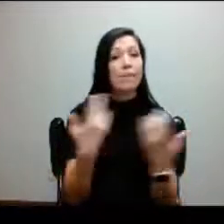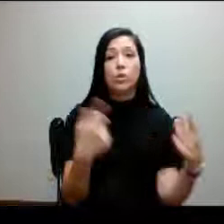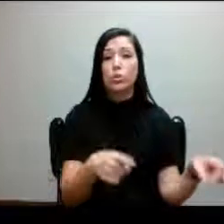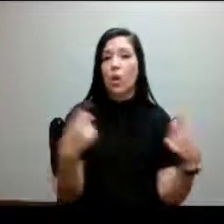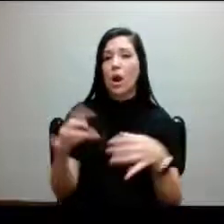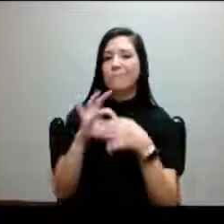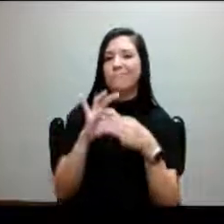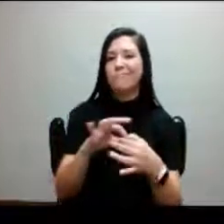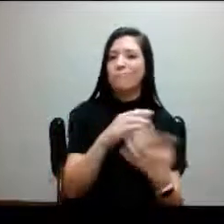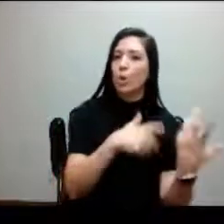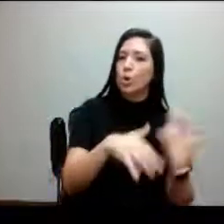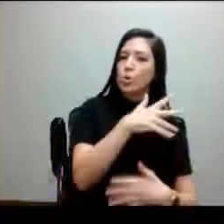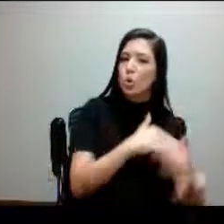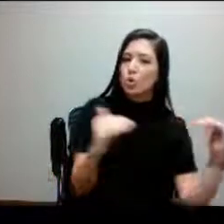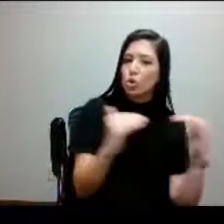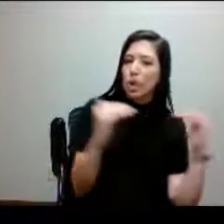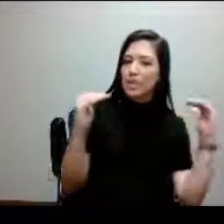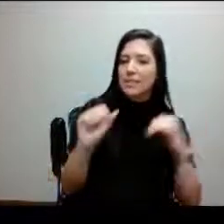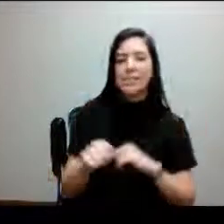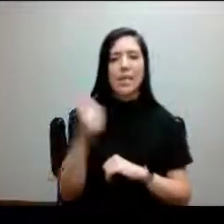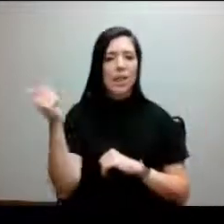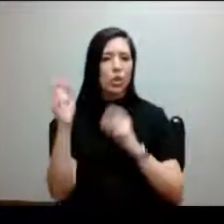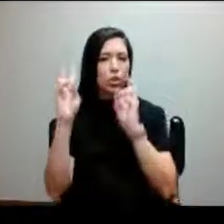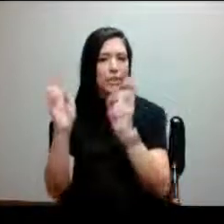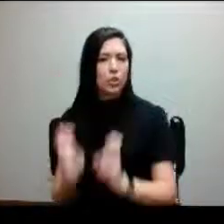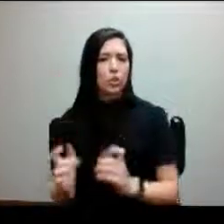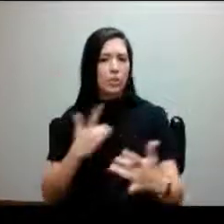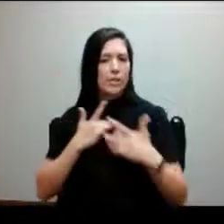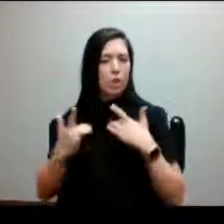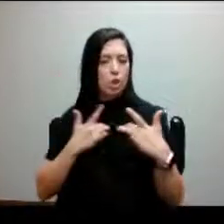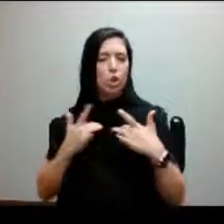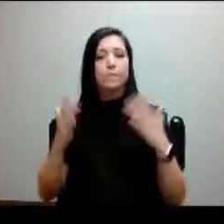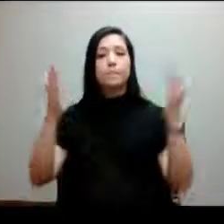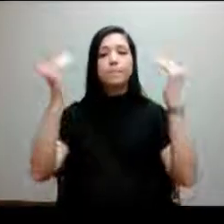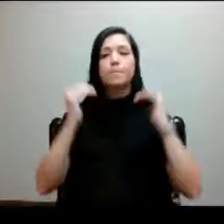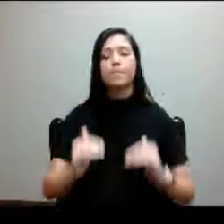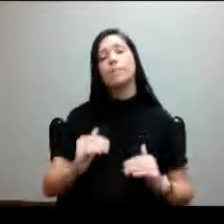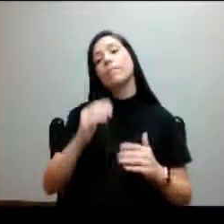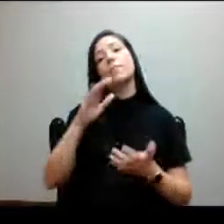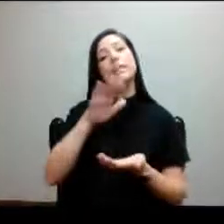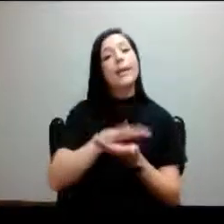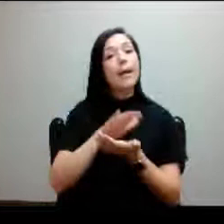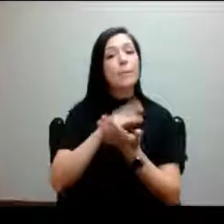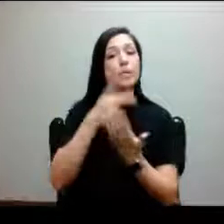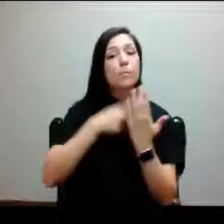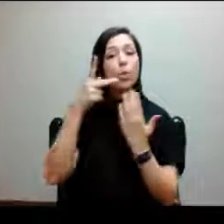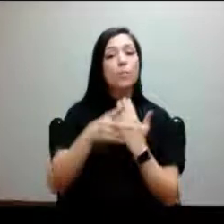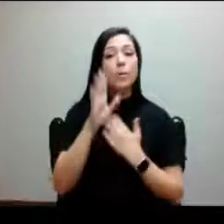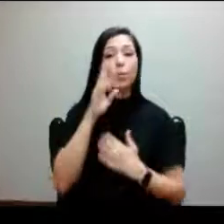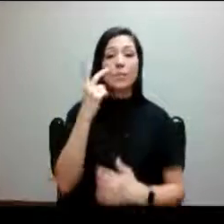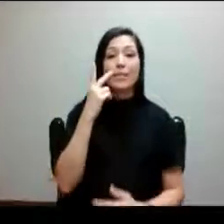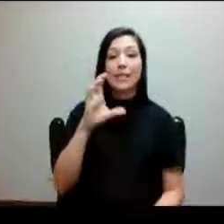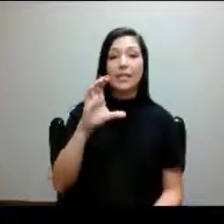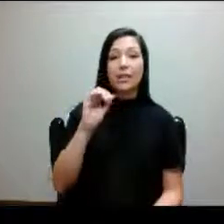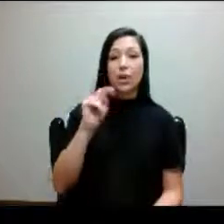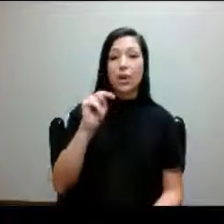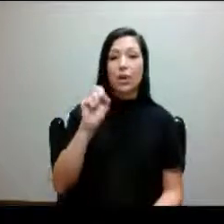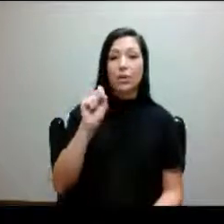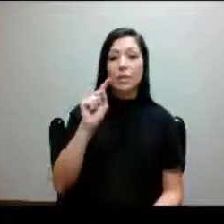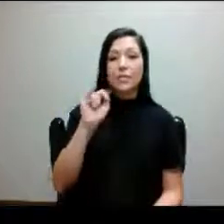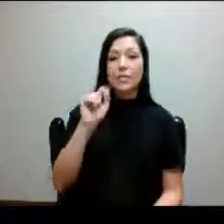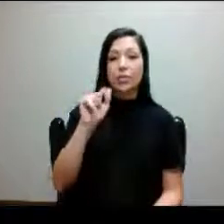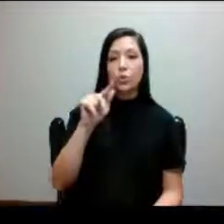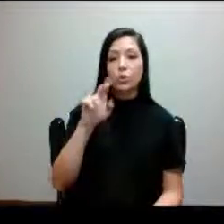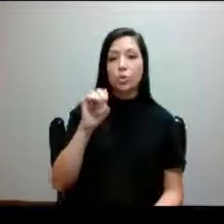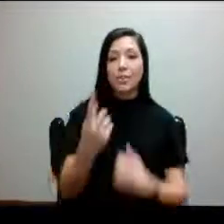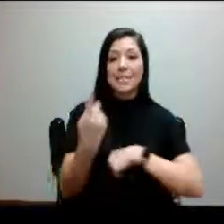justice and other issues of concern? Our campus programming, you'll see things from Constitution Day. And thank you to our faculty who are partnering